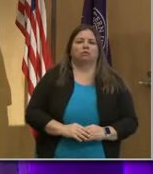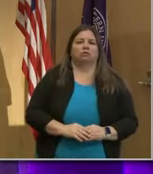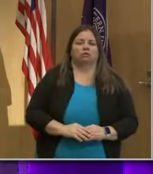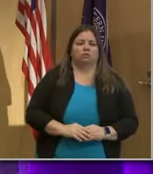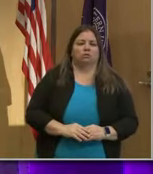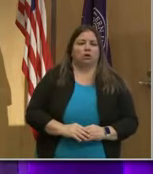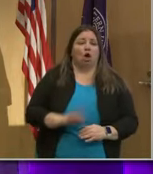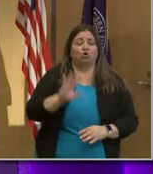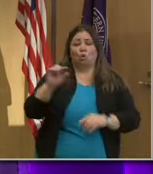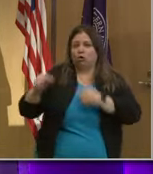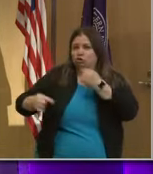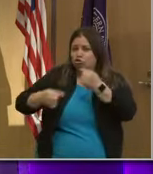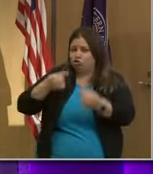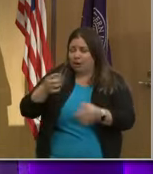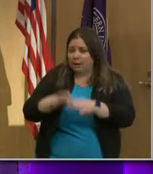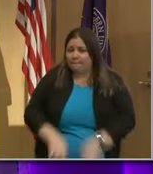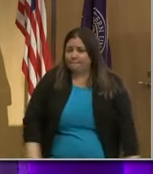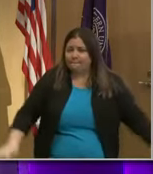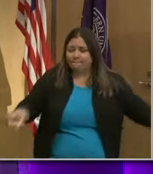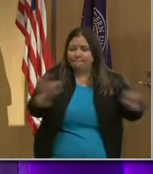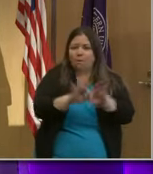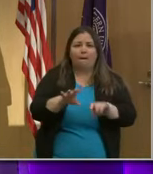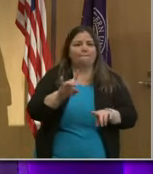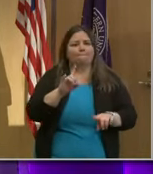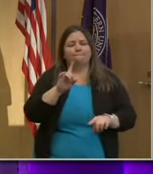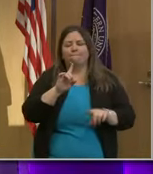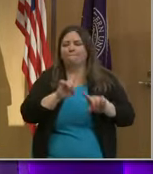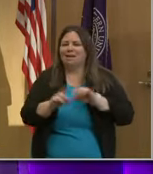Your genetics are important, but it's not the only factor.